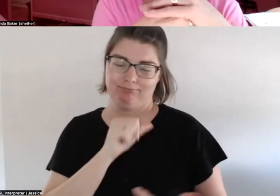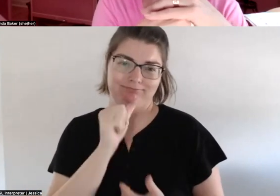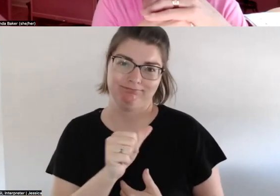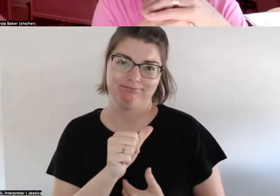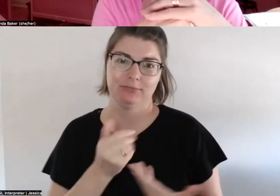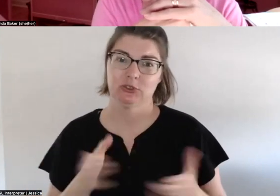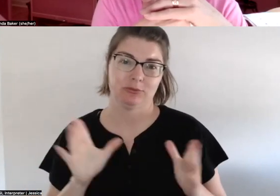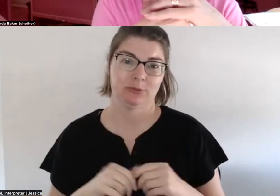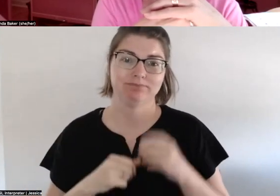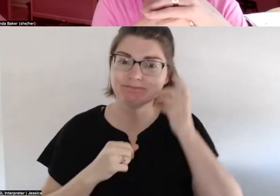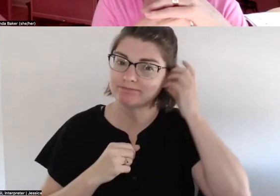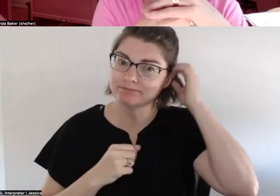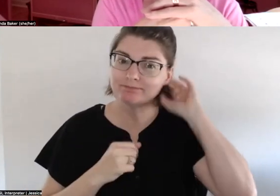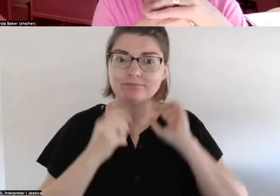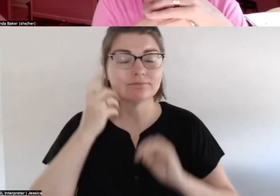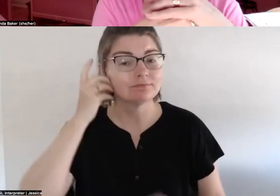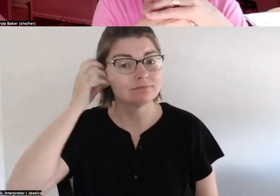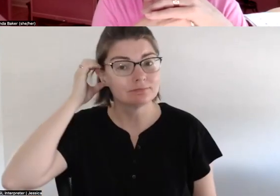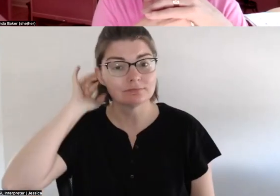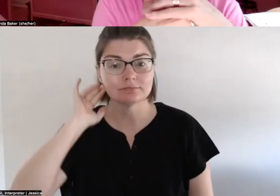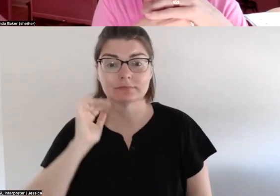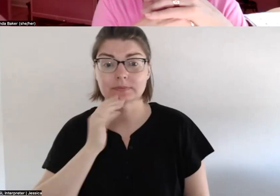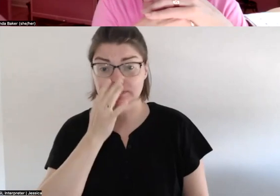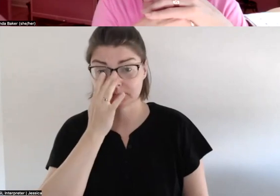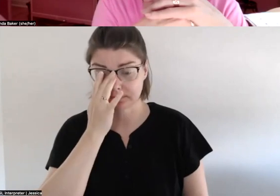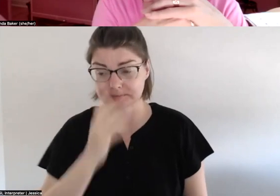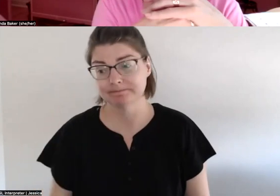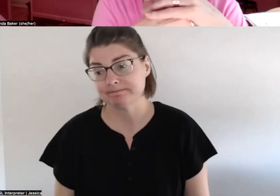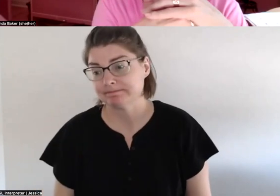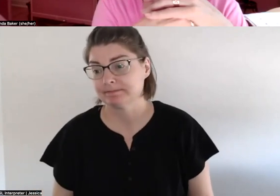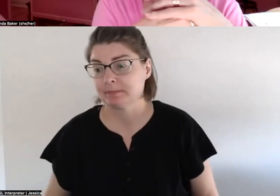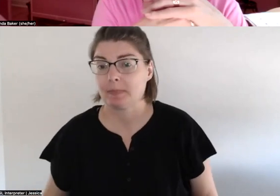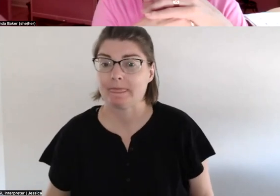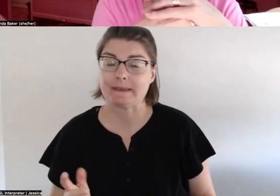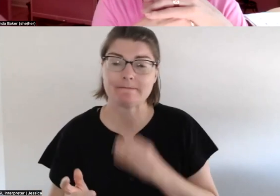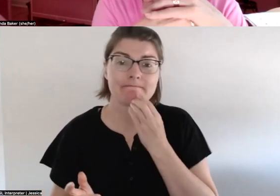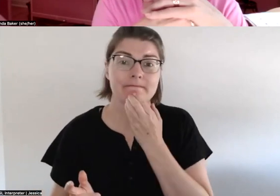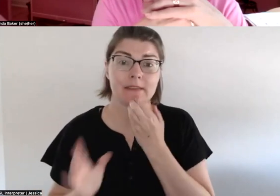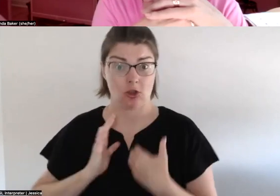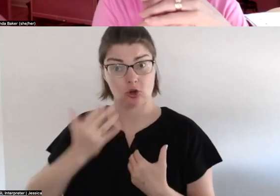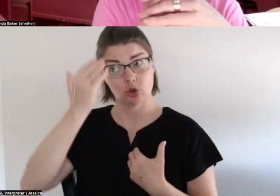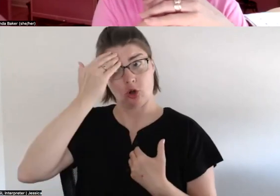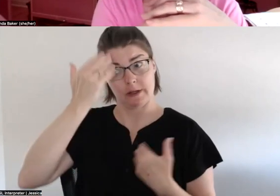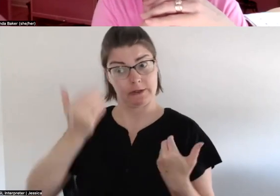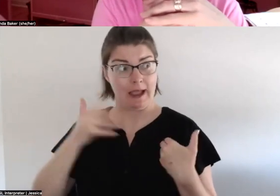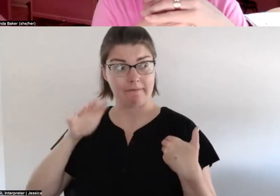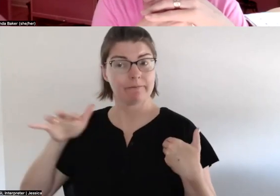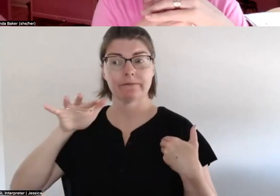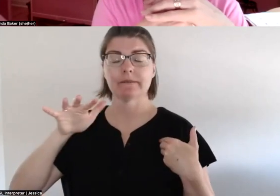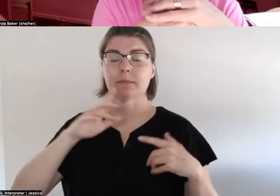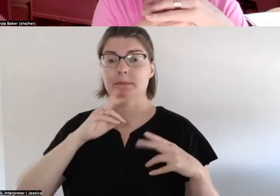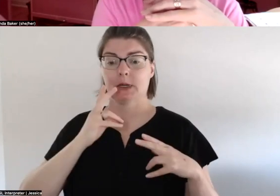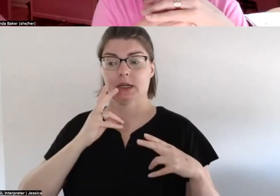yeah i i would say that um that's there's knowledge of it but we're not